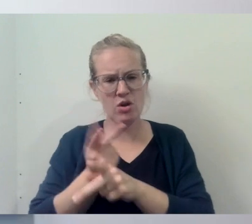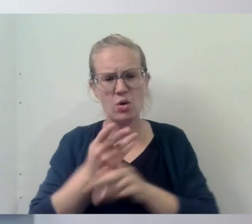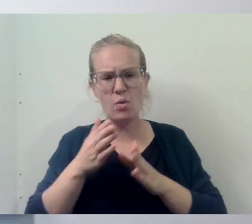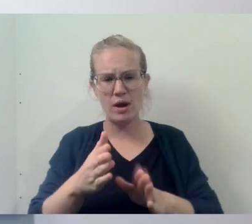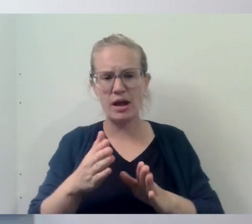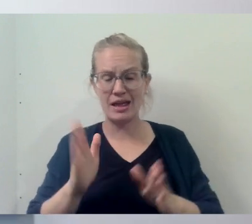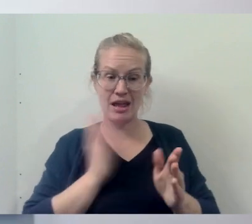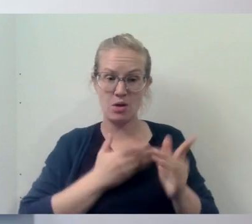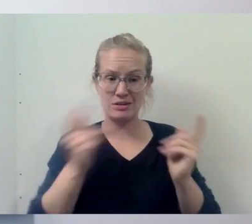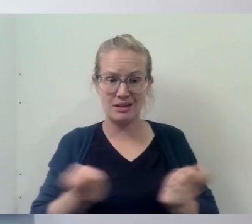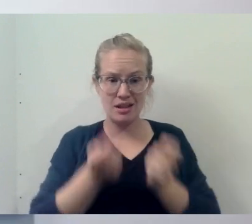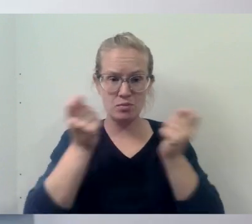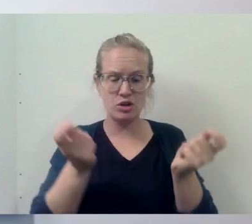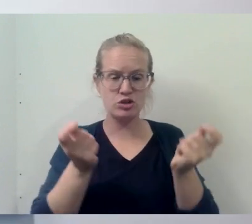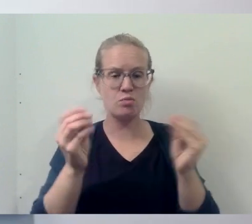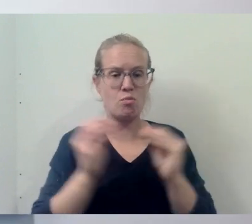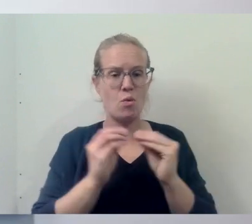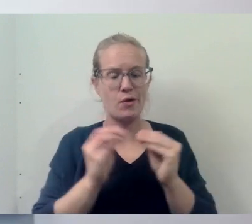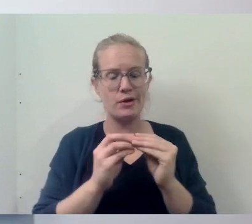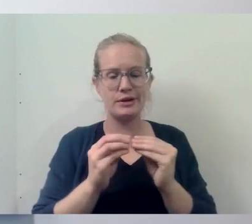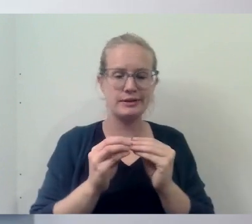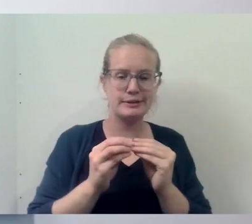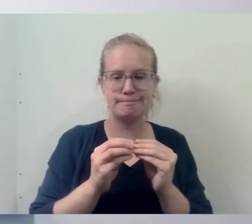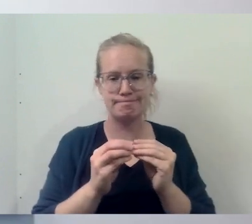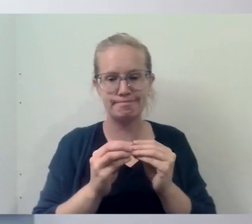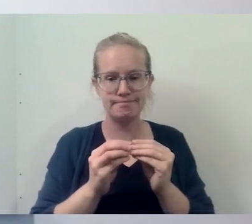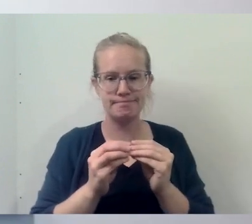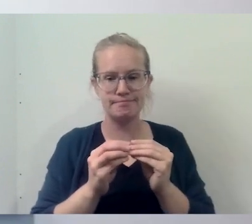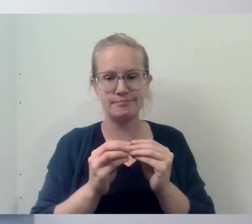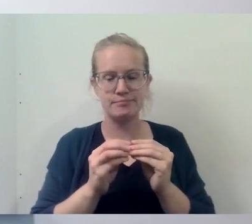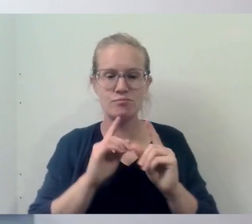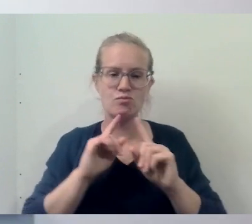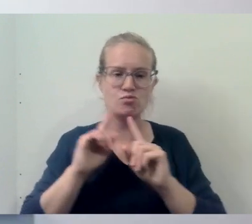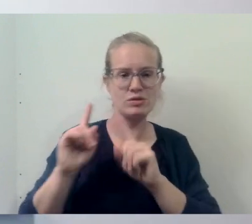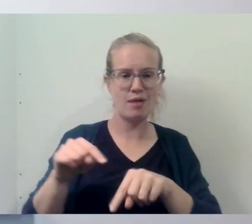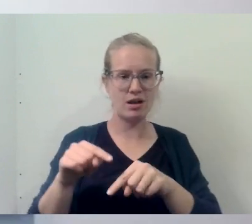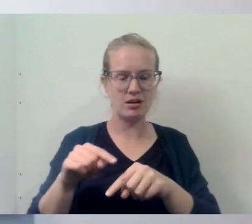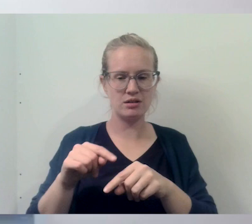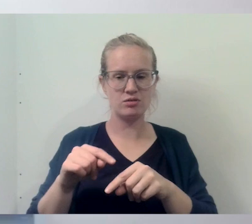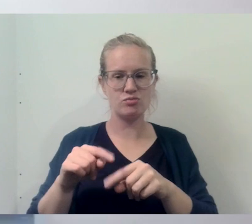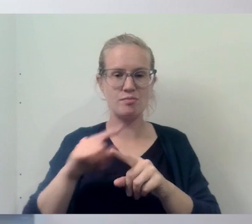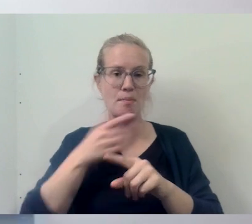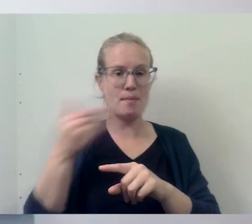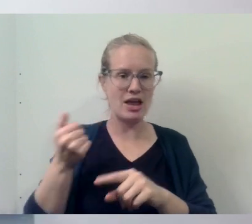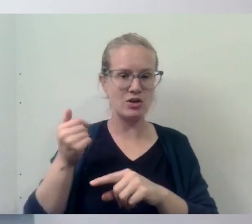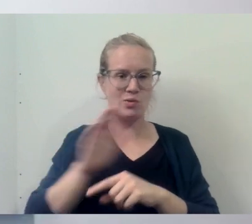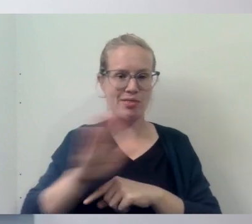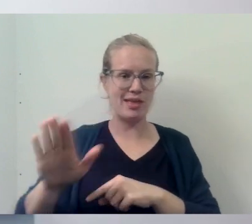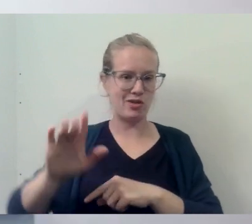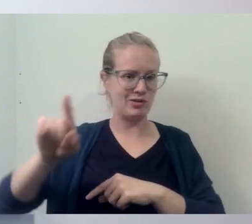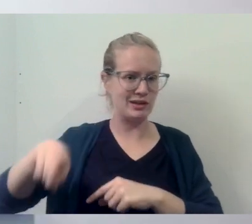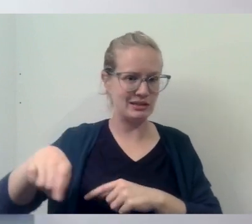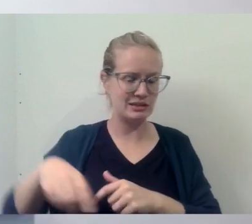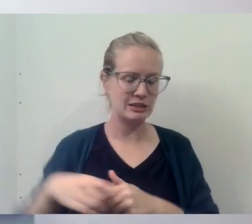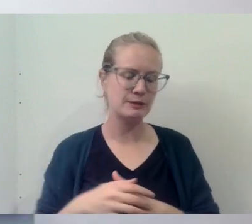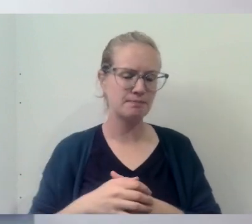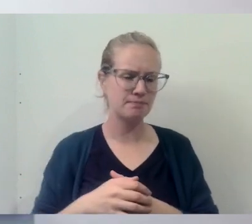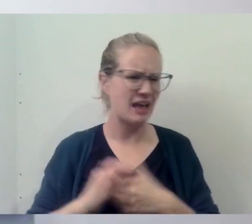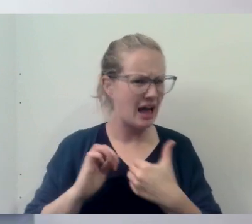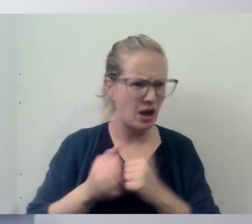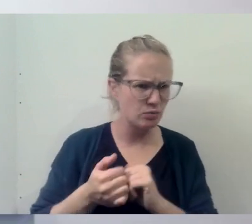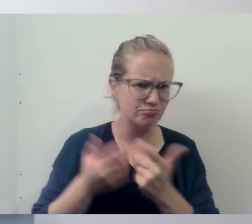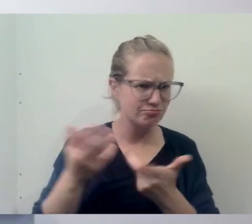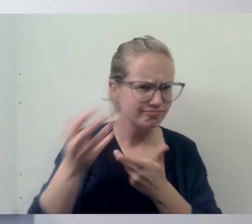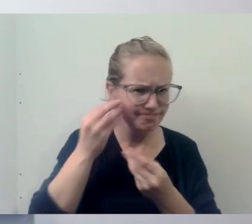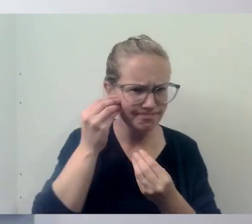make our celebration more, you know, um, respond more to respond better to their own needs. And, and,